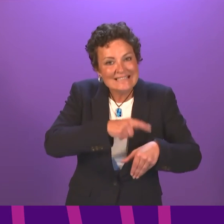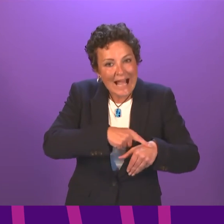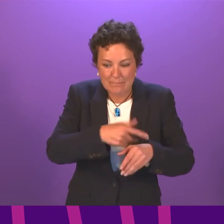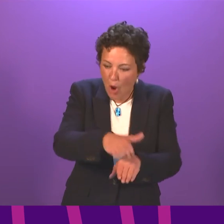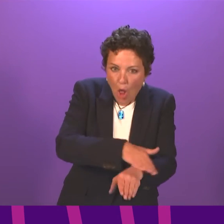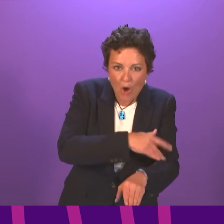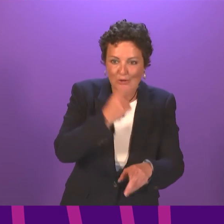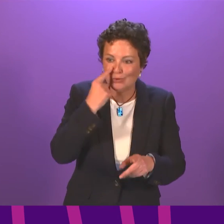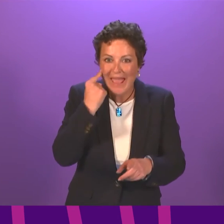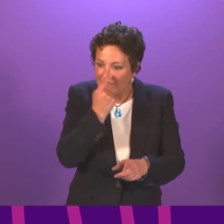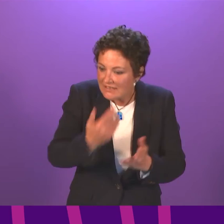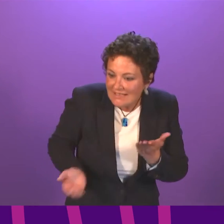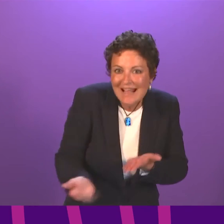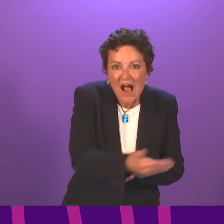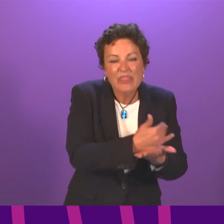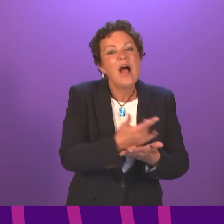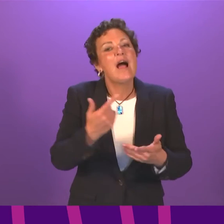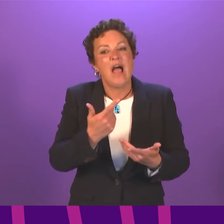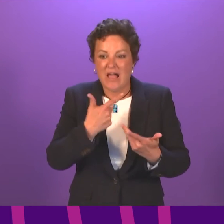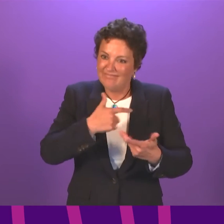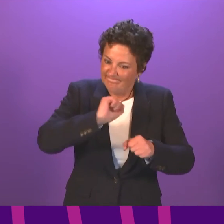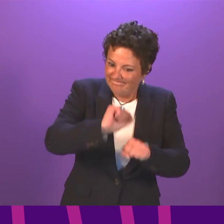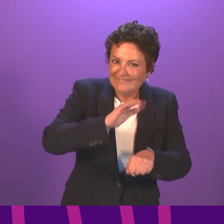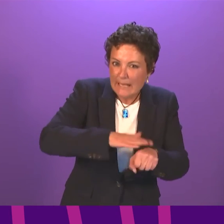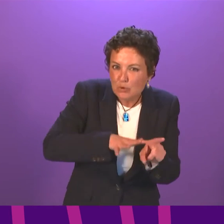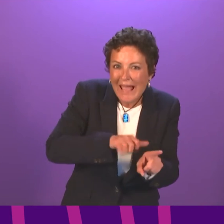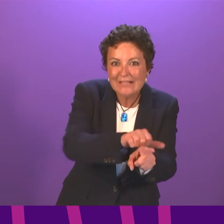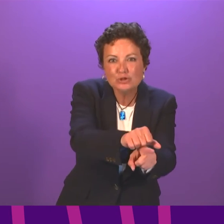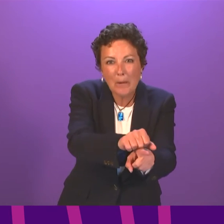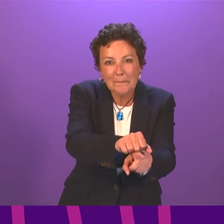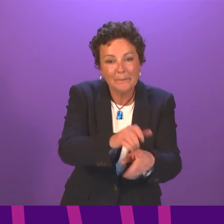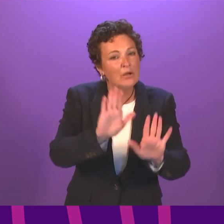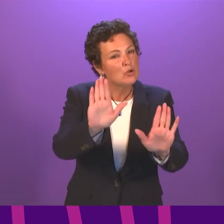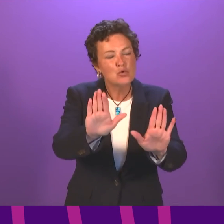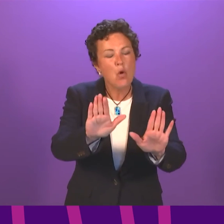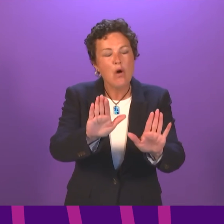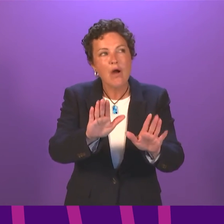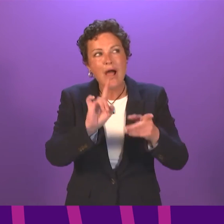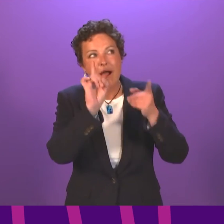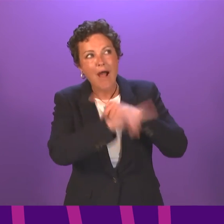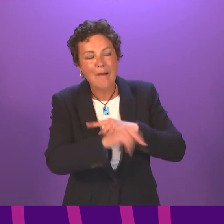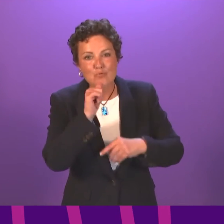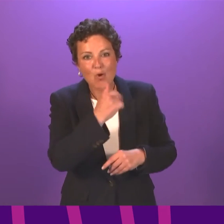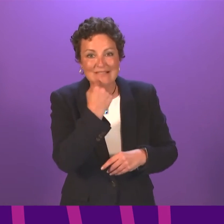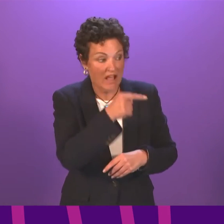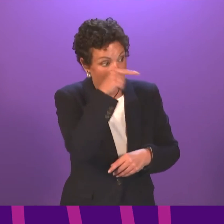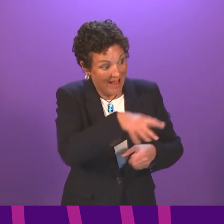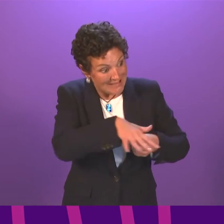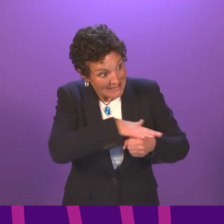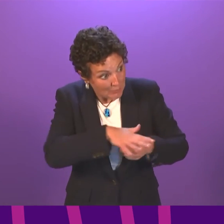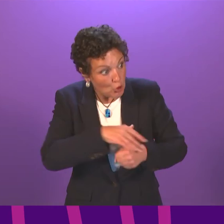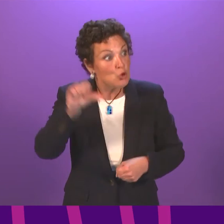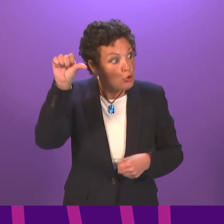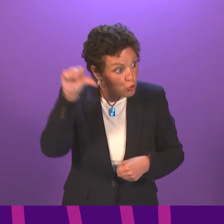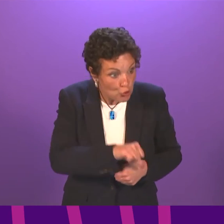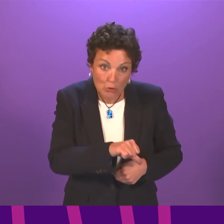longer to get that evidence together, and longer for their grade to be determined. So this is not a question of whether those kind of circumstances should be